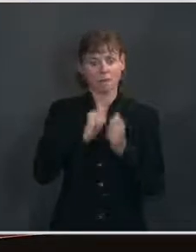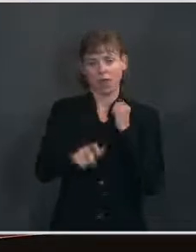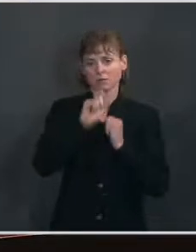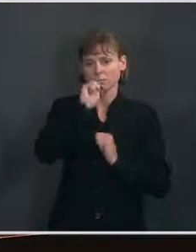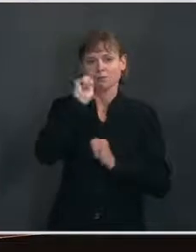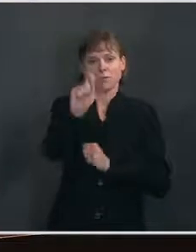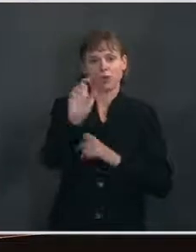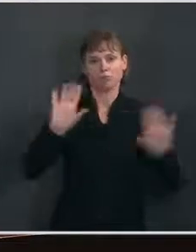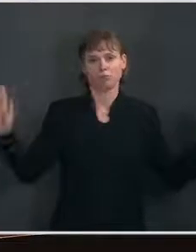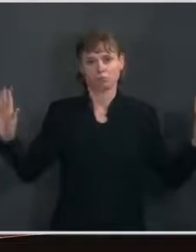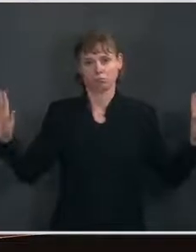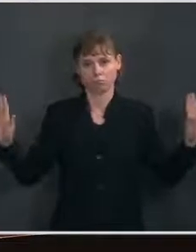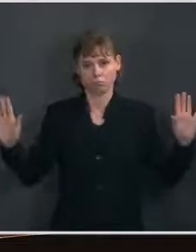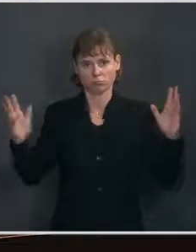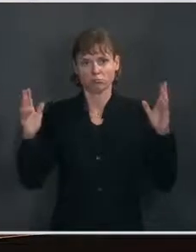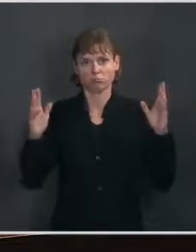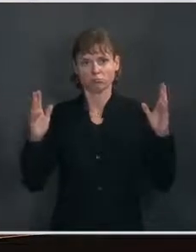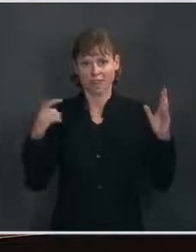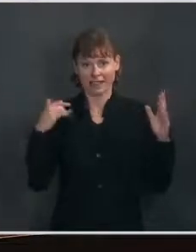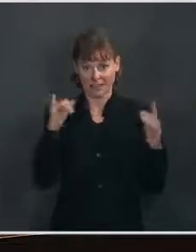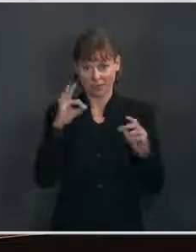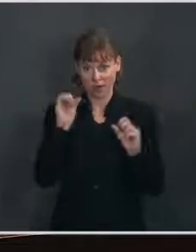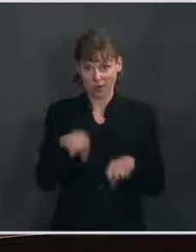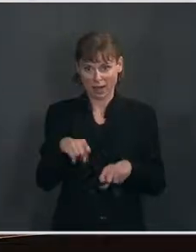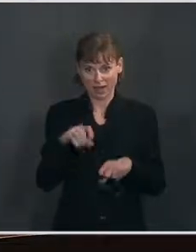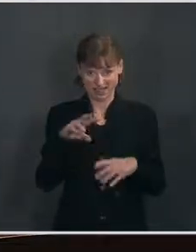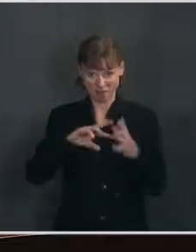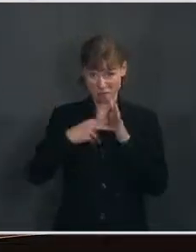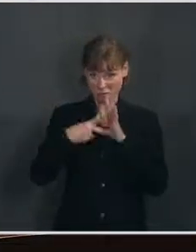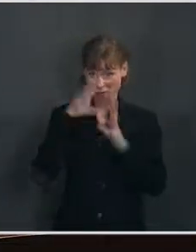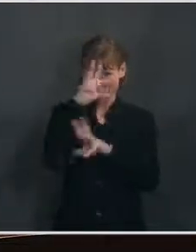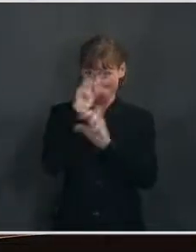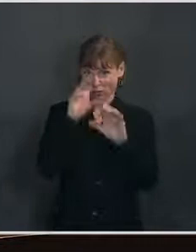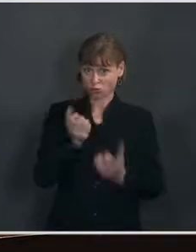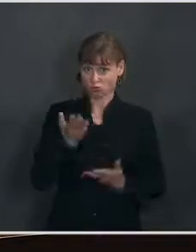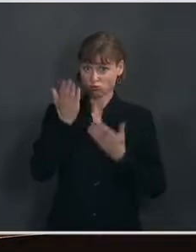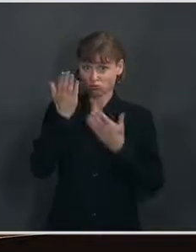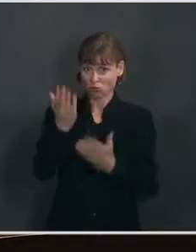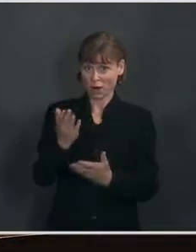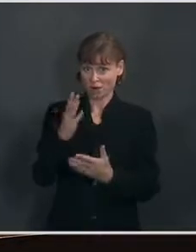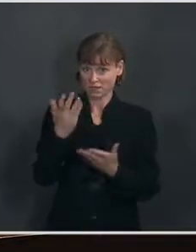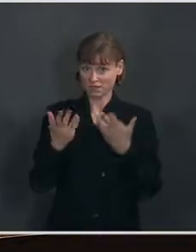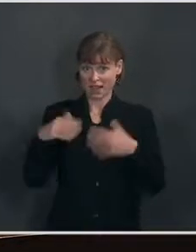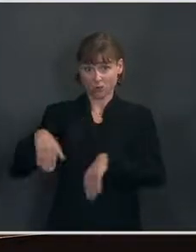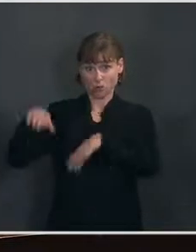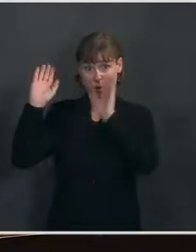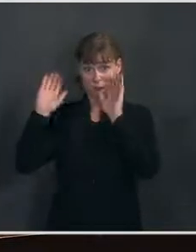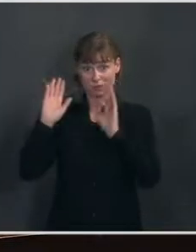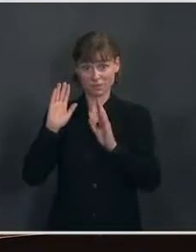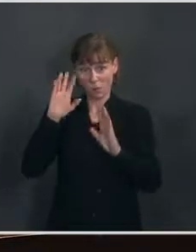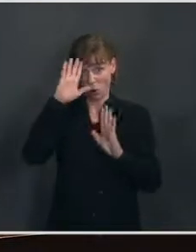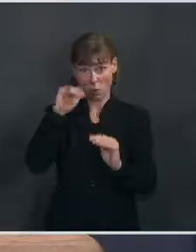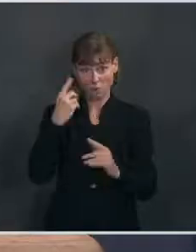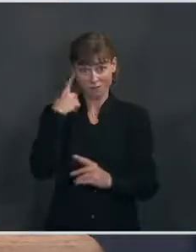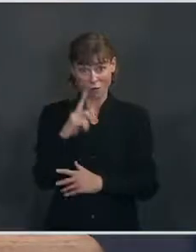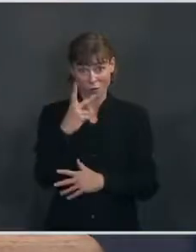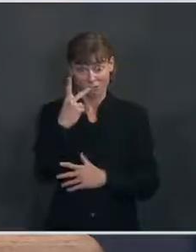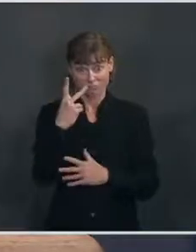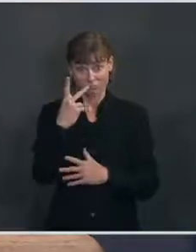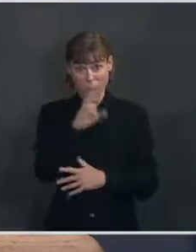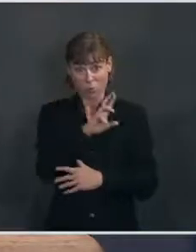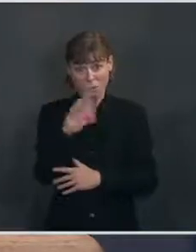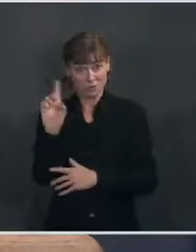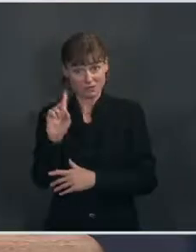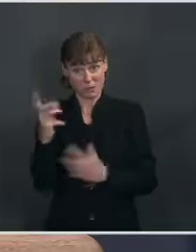that if we can get it harsh, should we take that as a sign that the President recognizes he may have to be abandoning his hopes for bipartisanship? Ms. I think it's